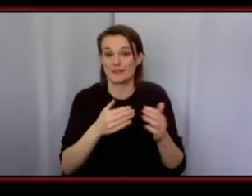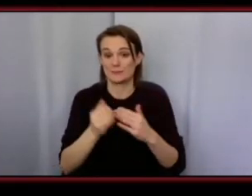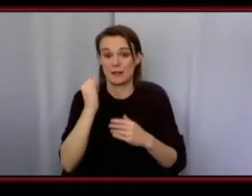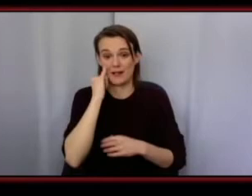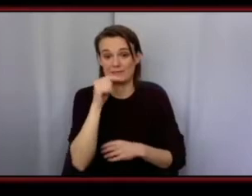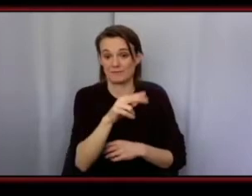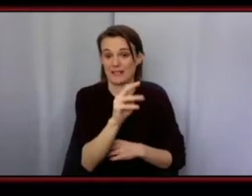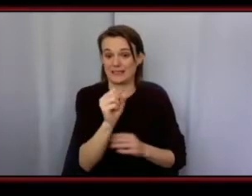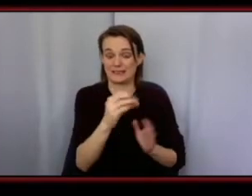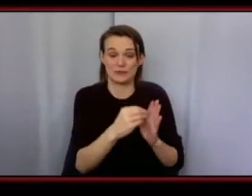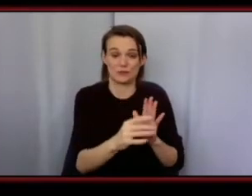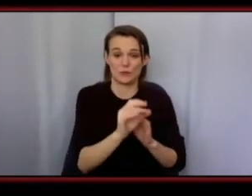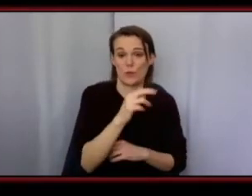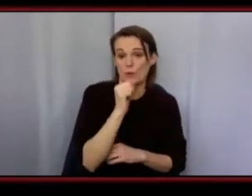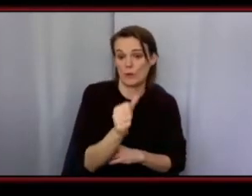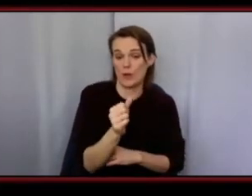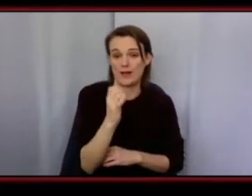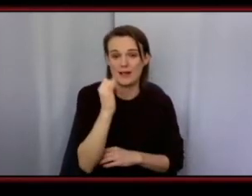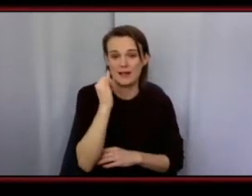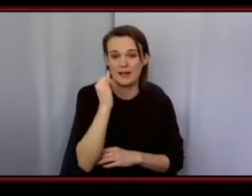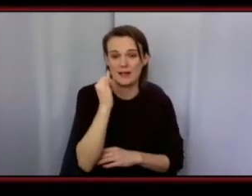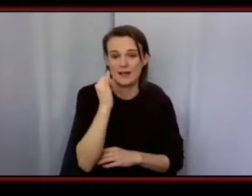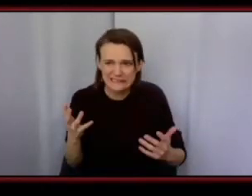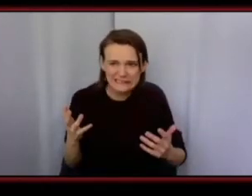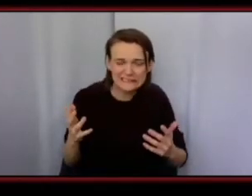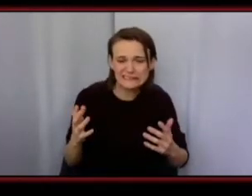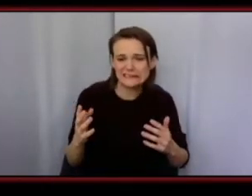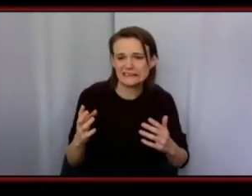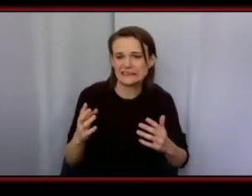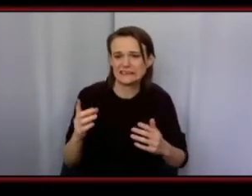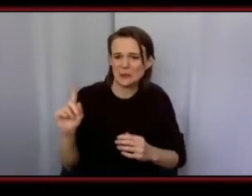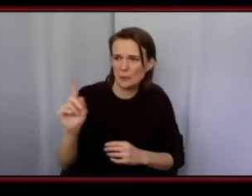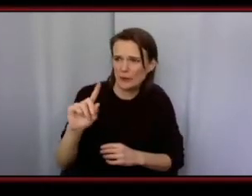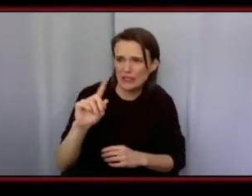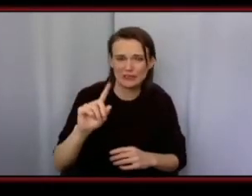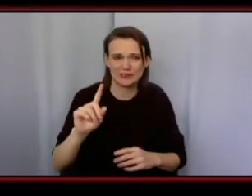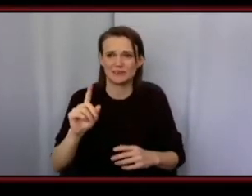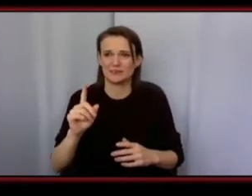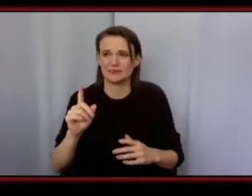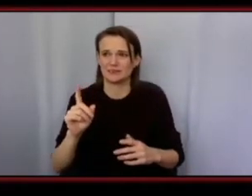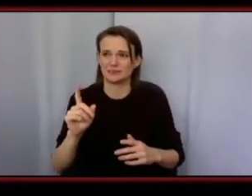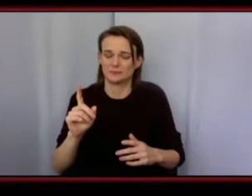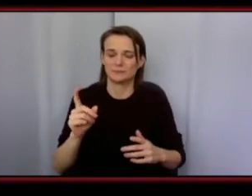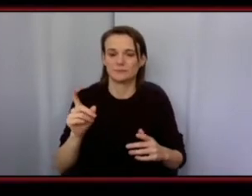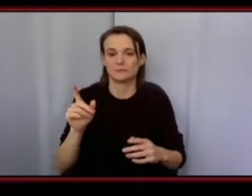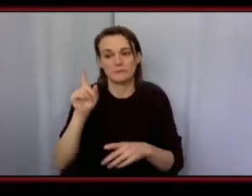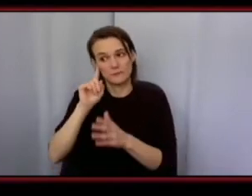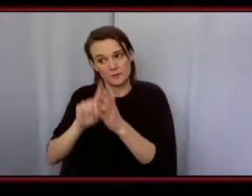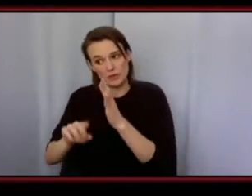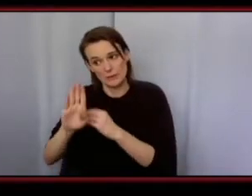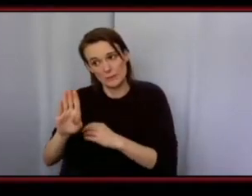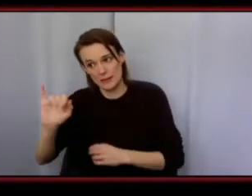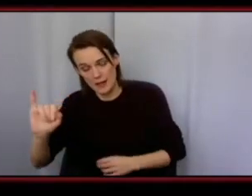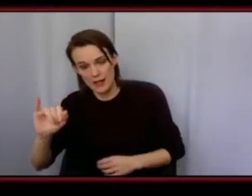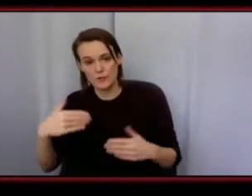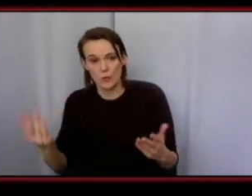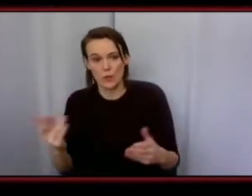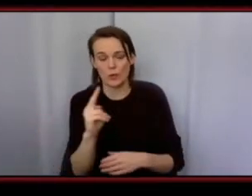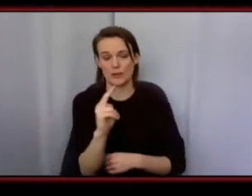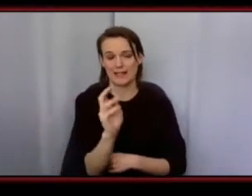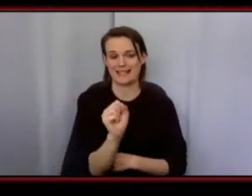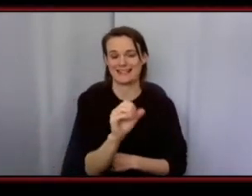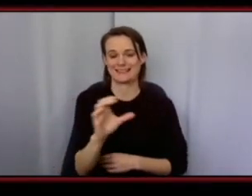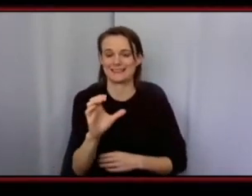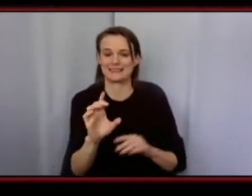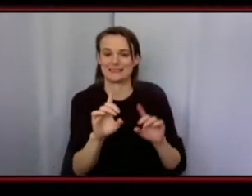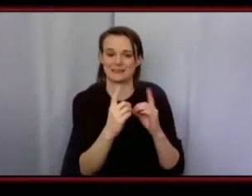if you're having a hard time getting into that or understanding where to go first check with the bbi or you know contact entrepreneur entrepreneurship